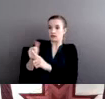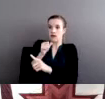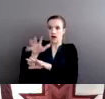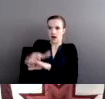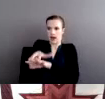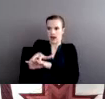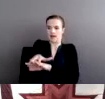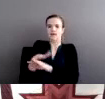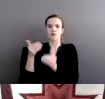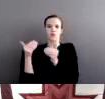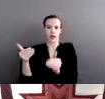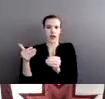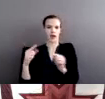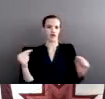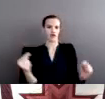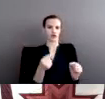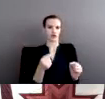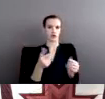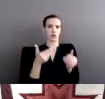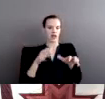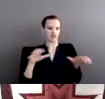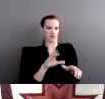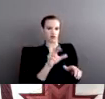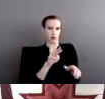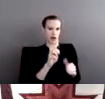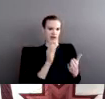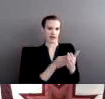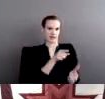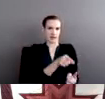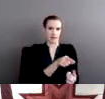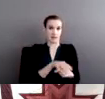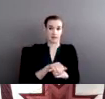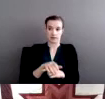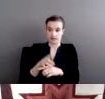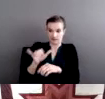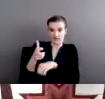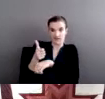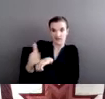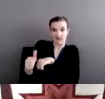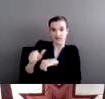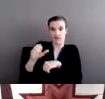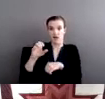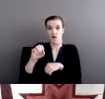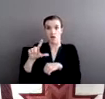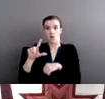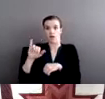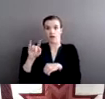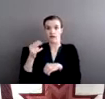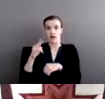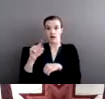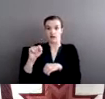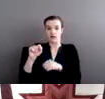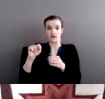Is that the fault of Oliphant? Is that because non-Indian offenders cannot be held